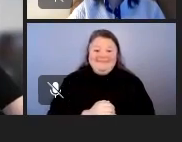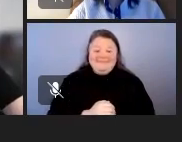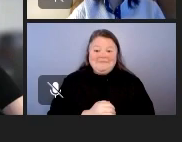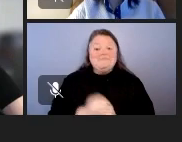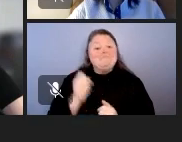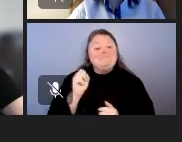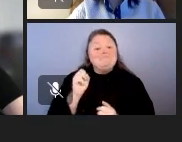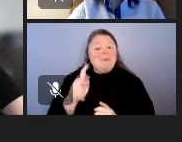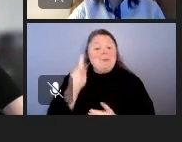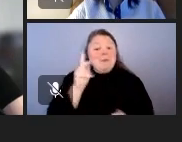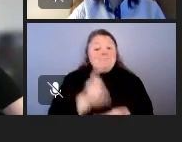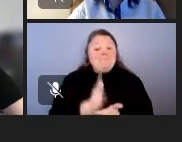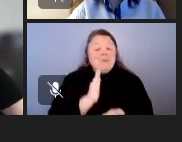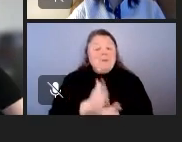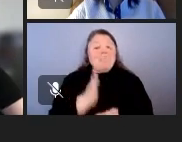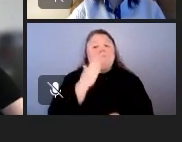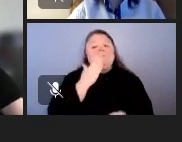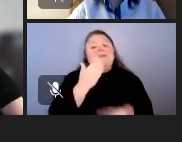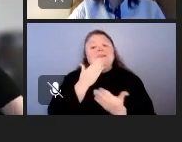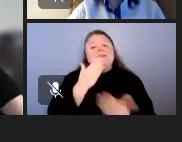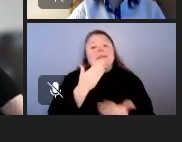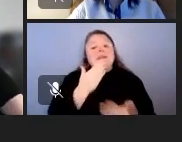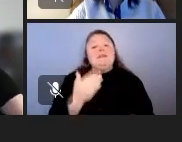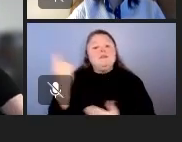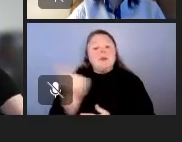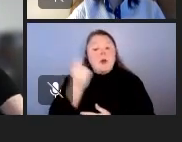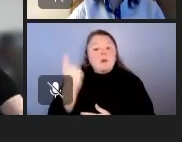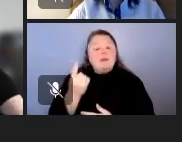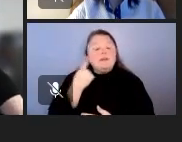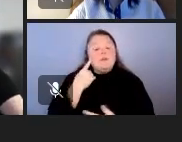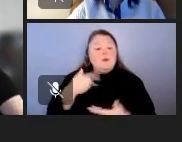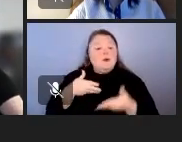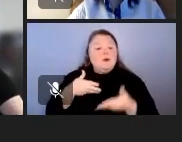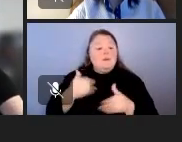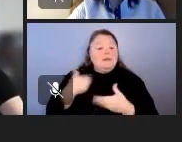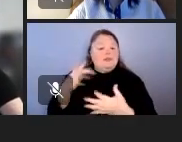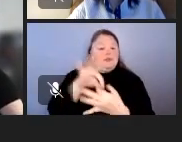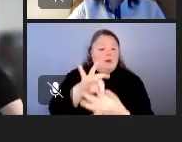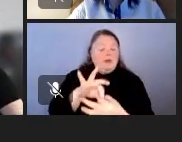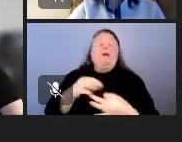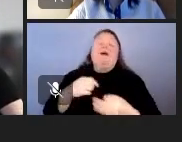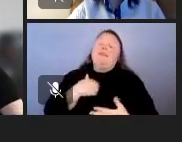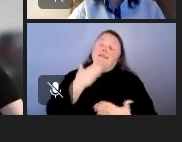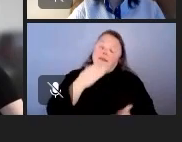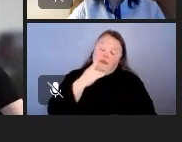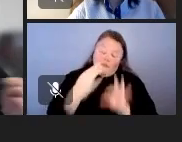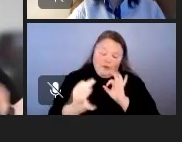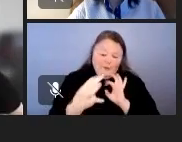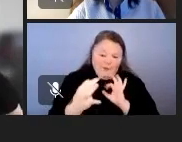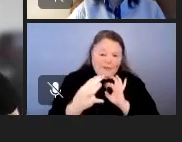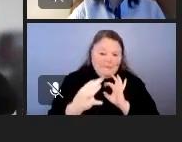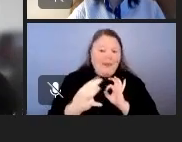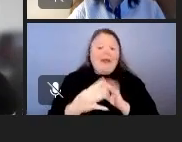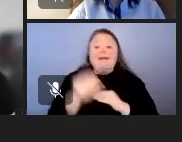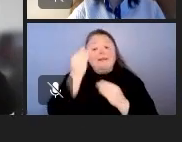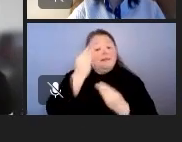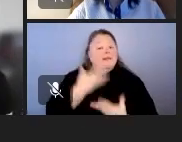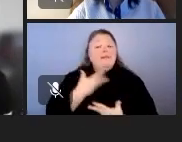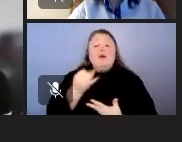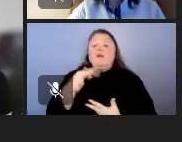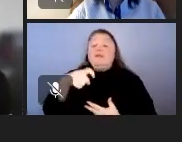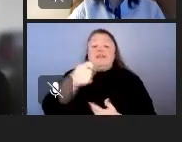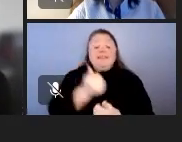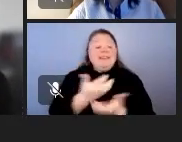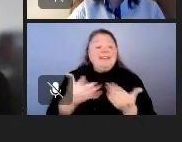All right. Okay. Well, thank you as always for letting me join you. I appreciate your feedback as always and just let me know if you need